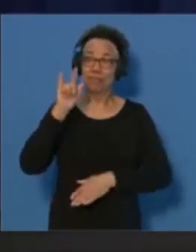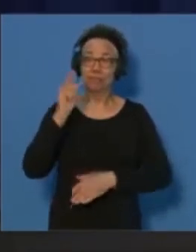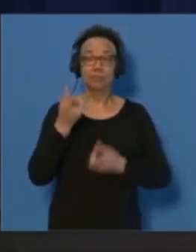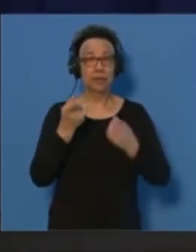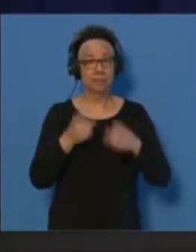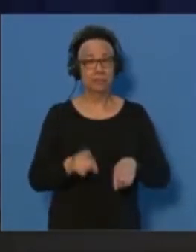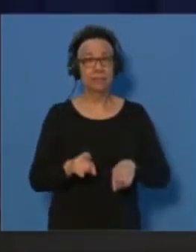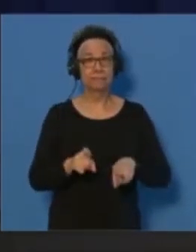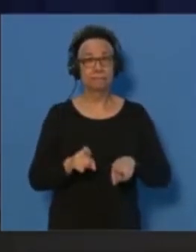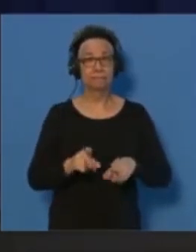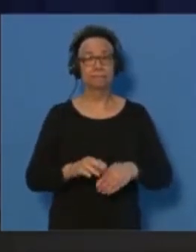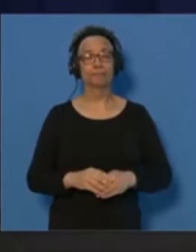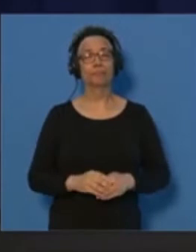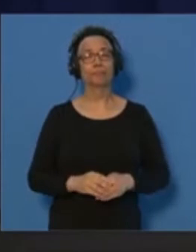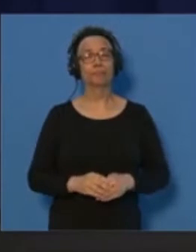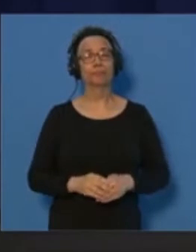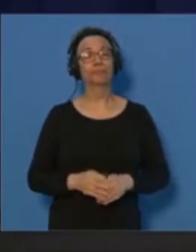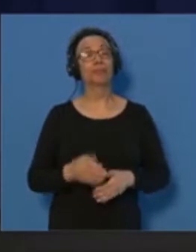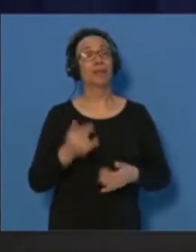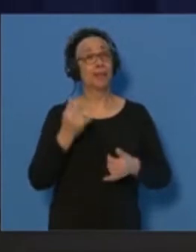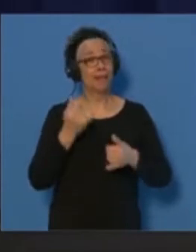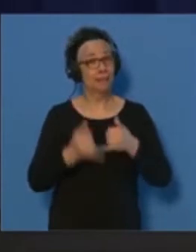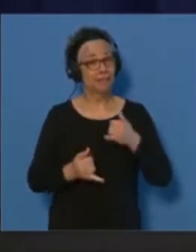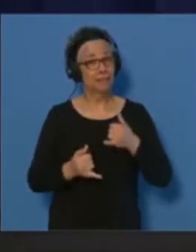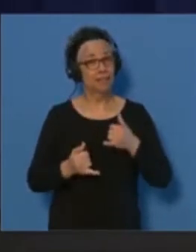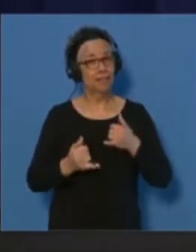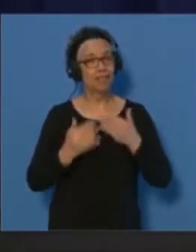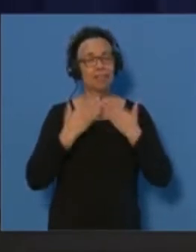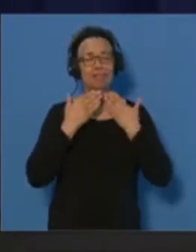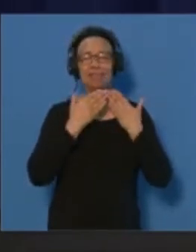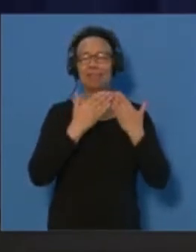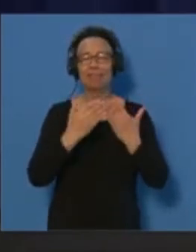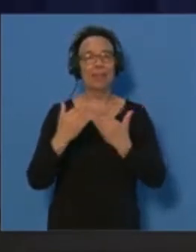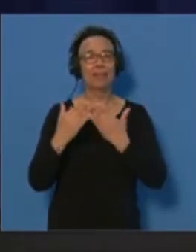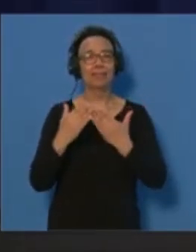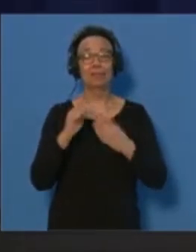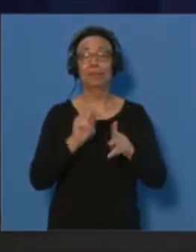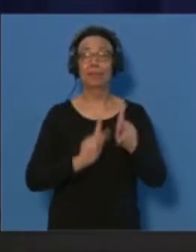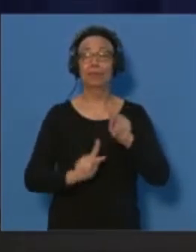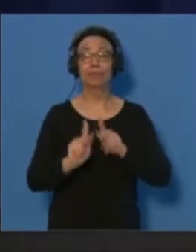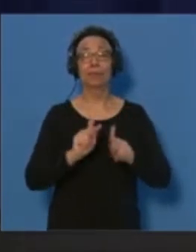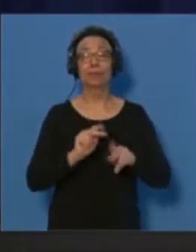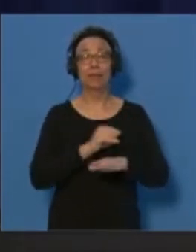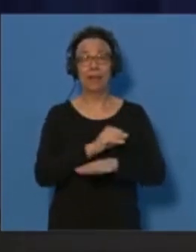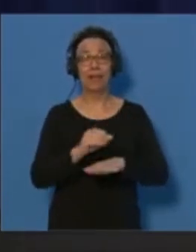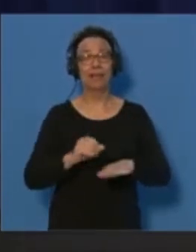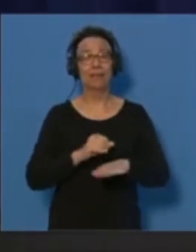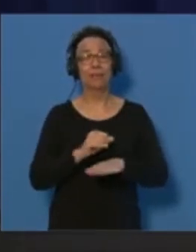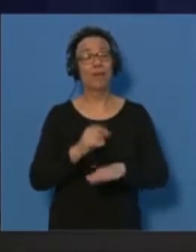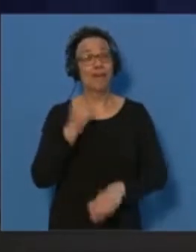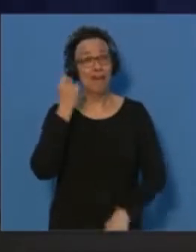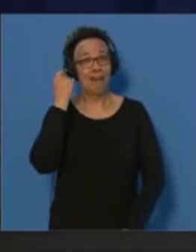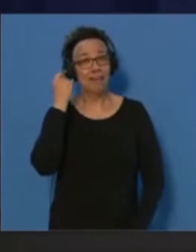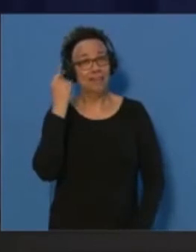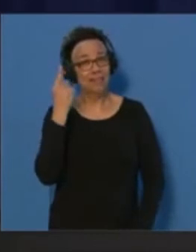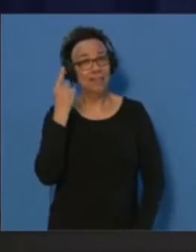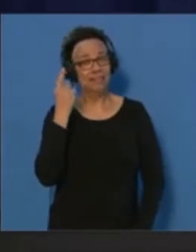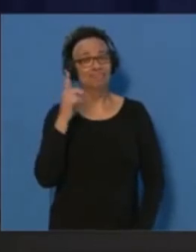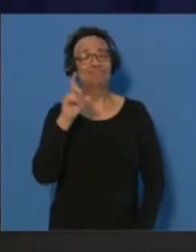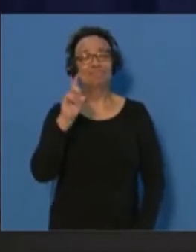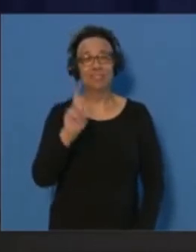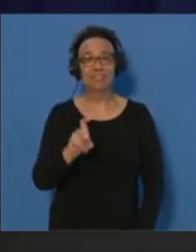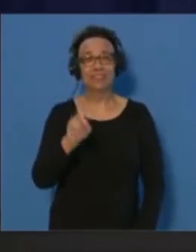Finally, let me join in thanking the vast majority of people on this island who understand the continued need